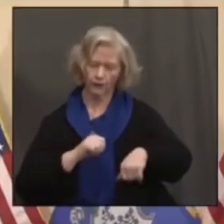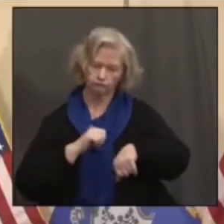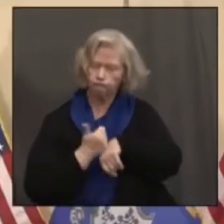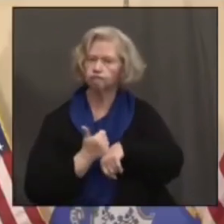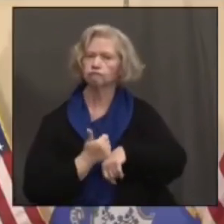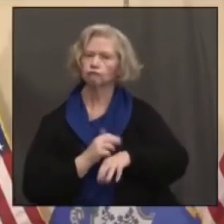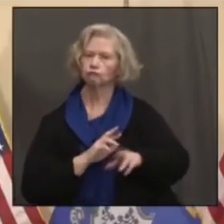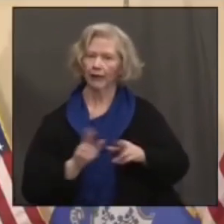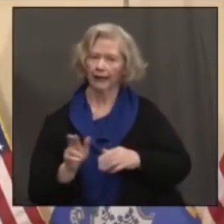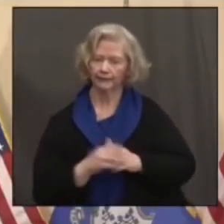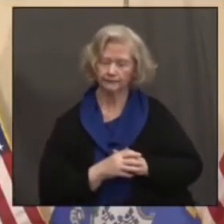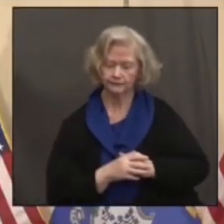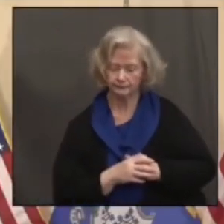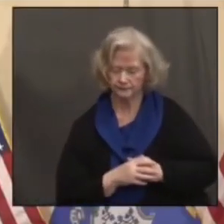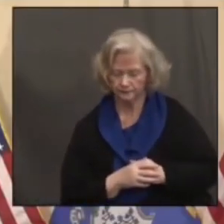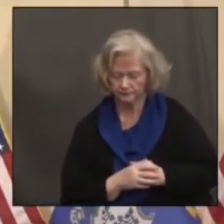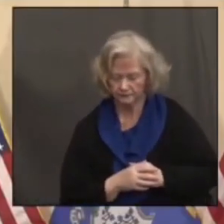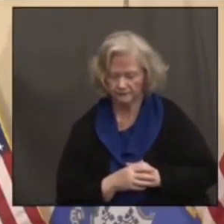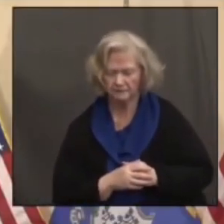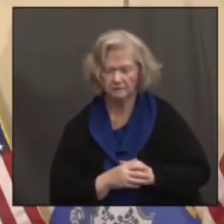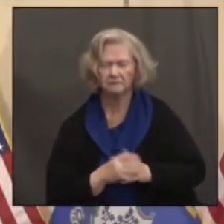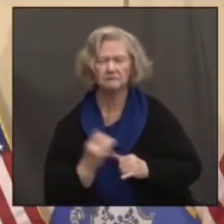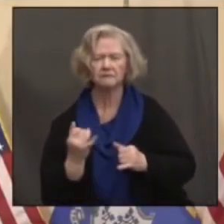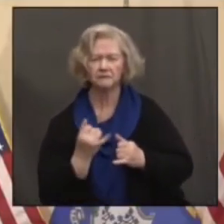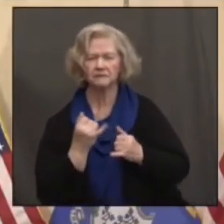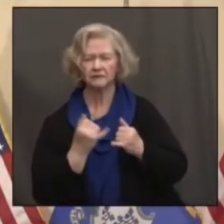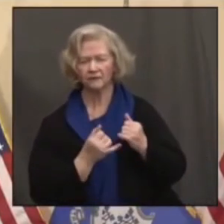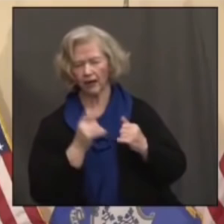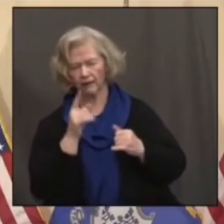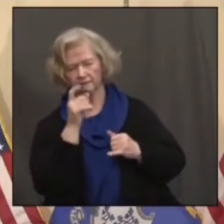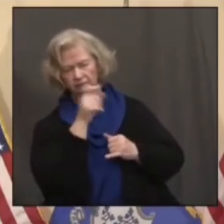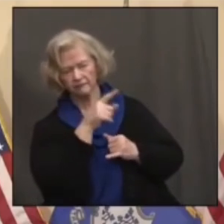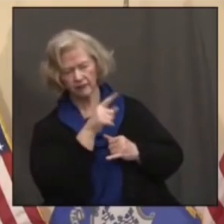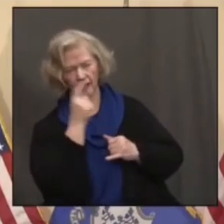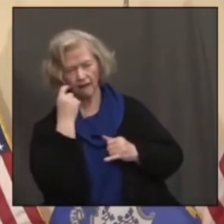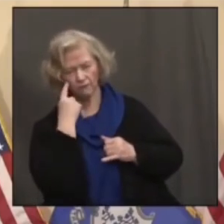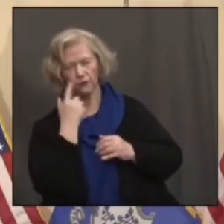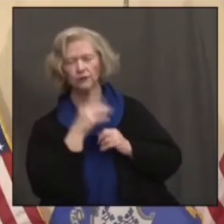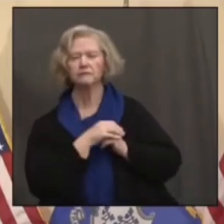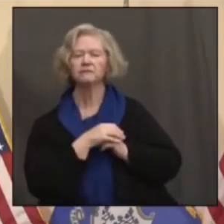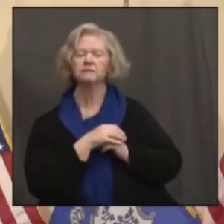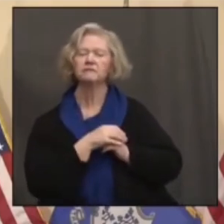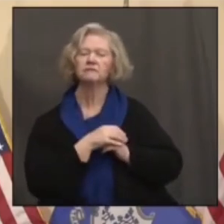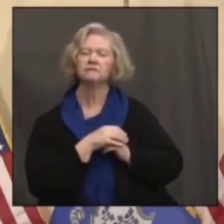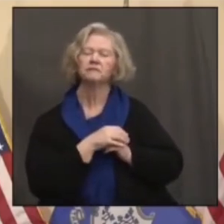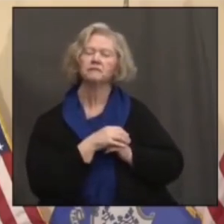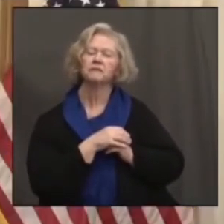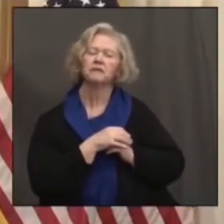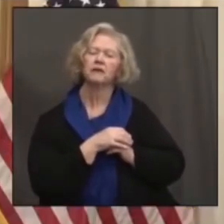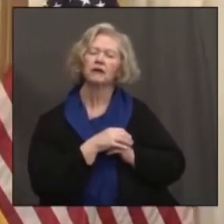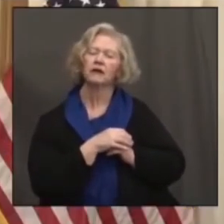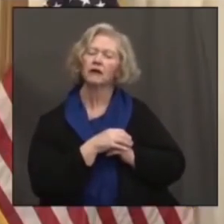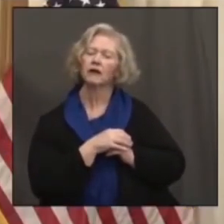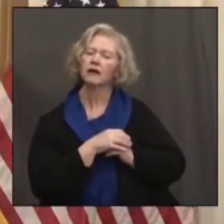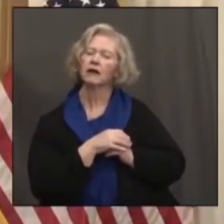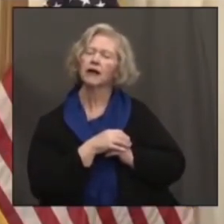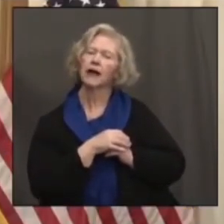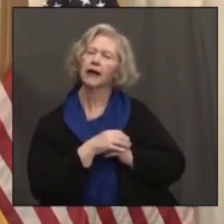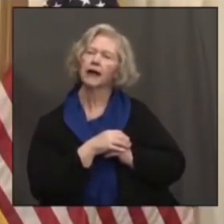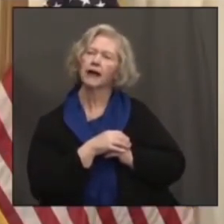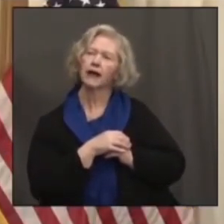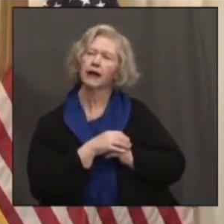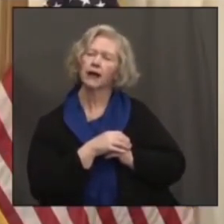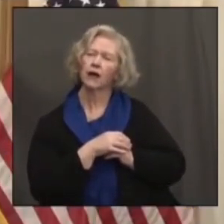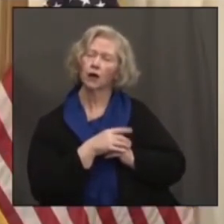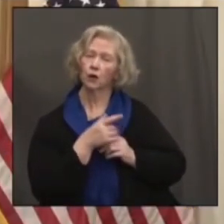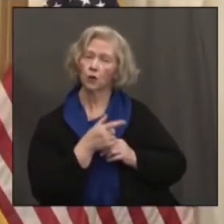Okay. just one final question for me, for the governor, just to, just to follow up on John Craven's question. Are you saying that